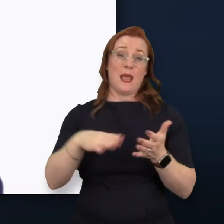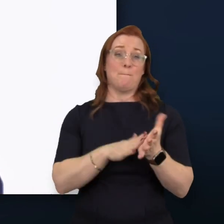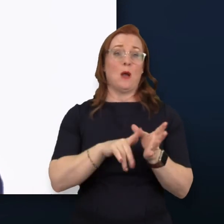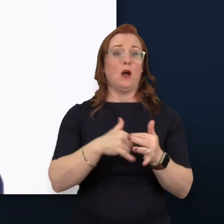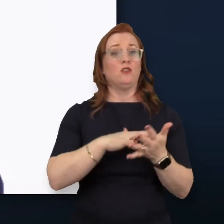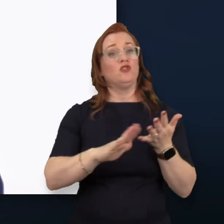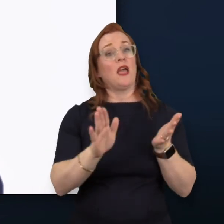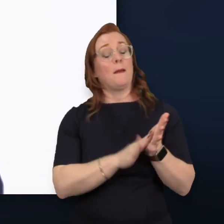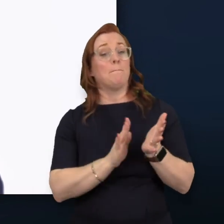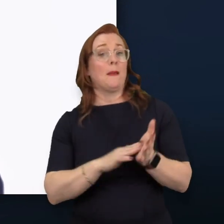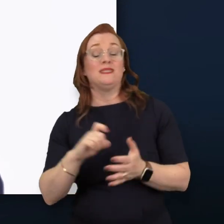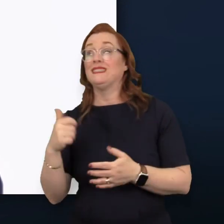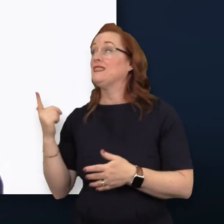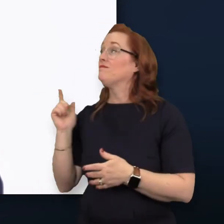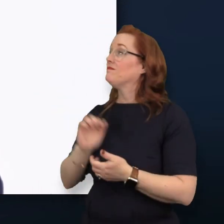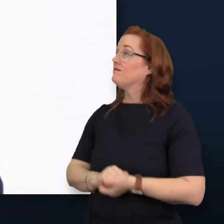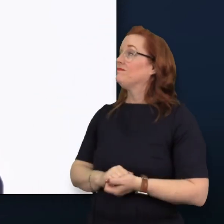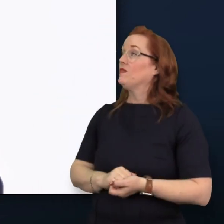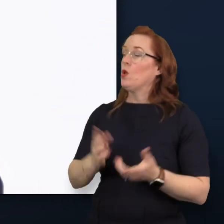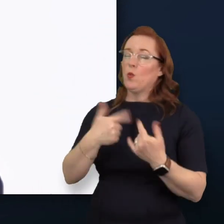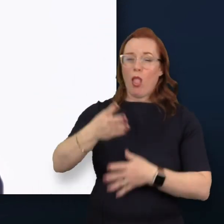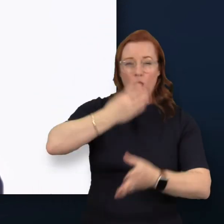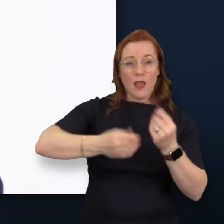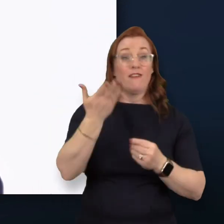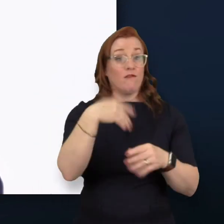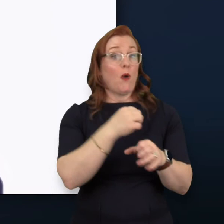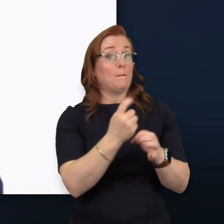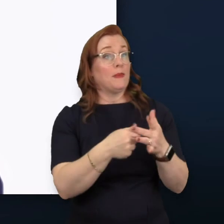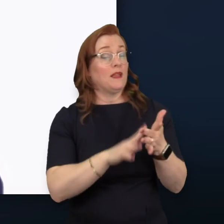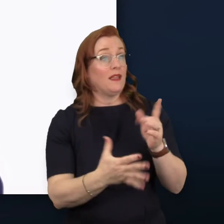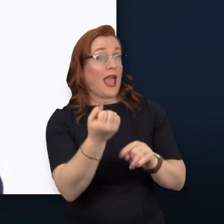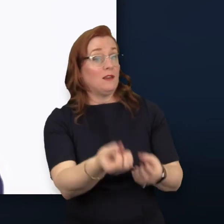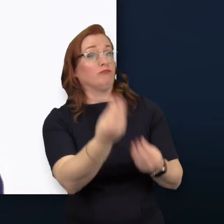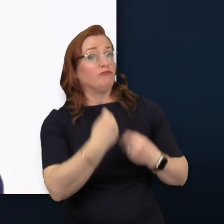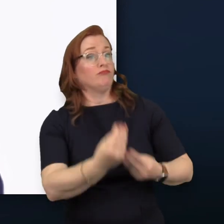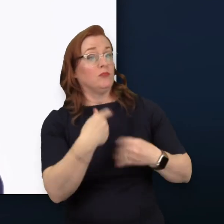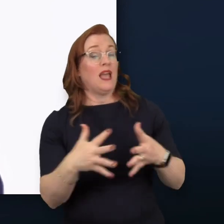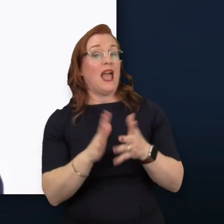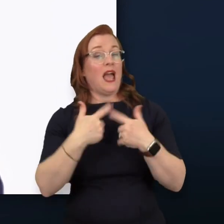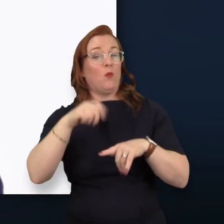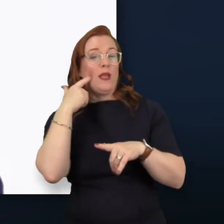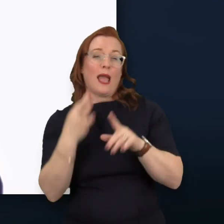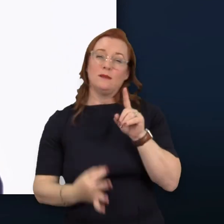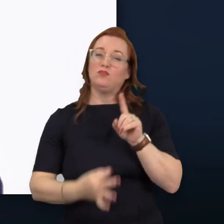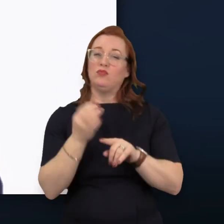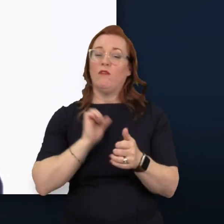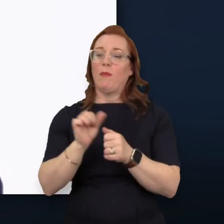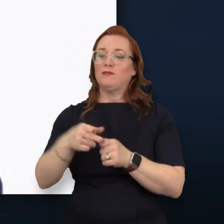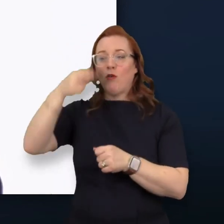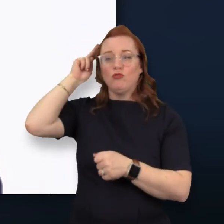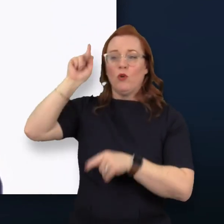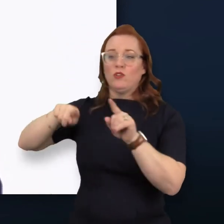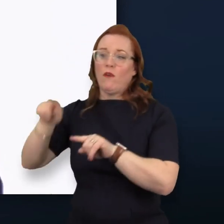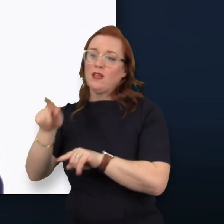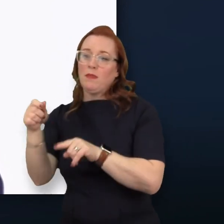MMC as we learn from GAIN how we can better accommodate neurodiverse